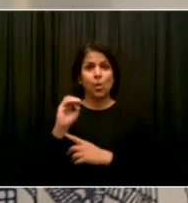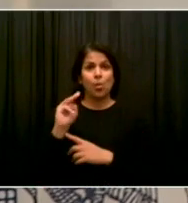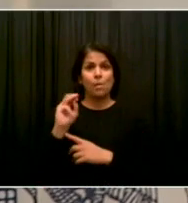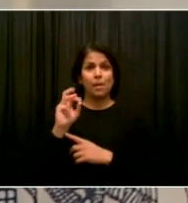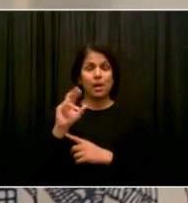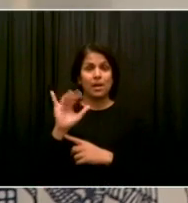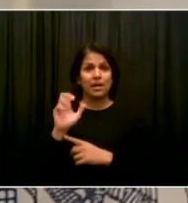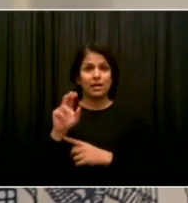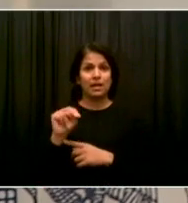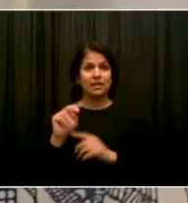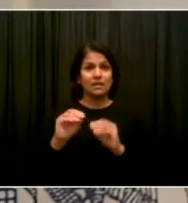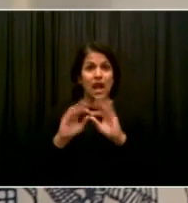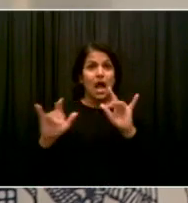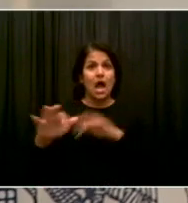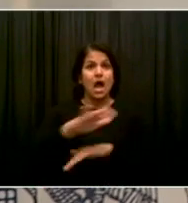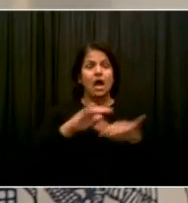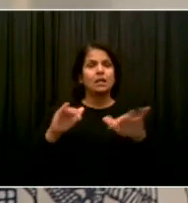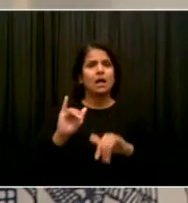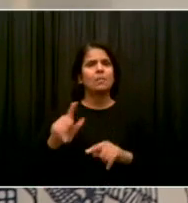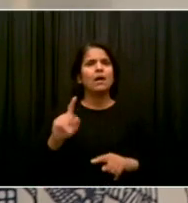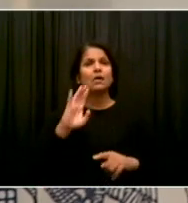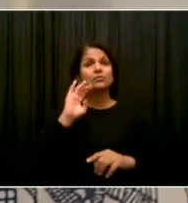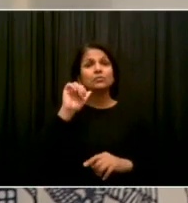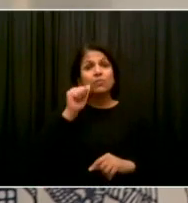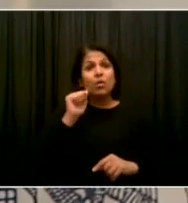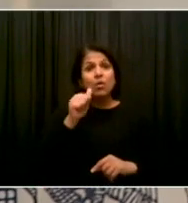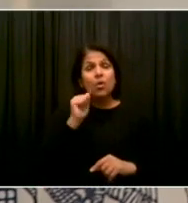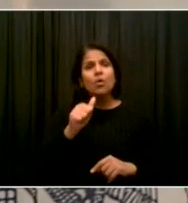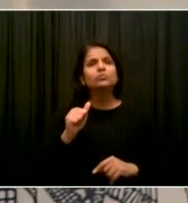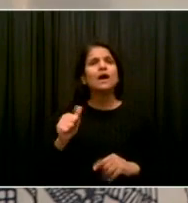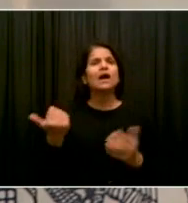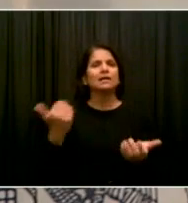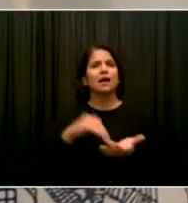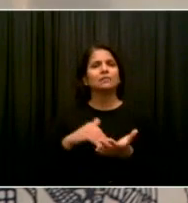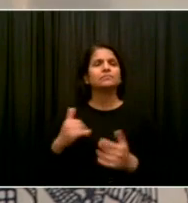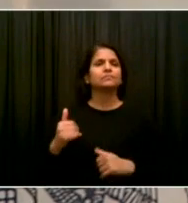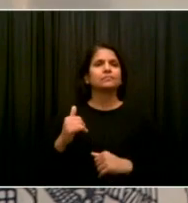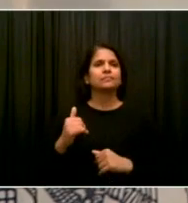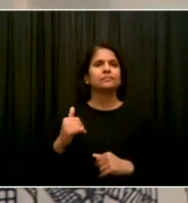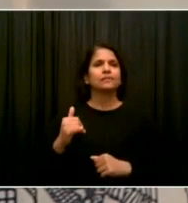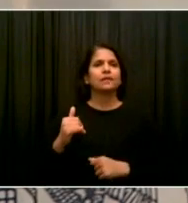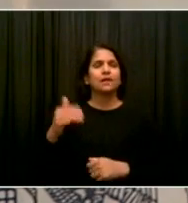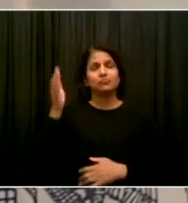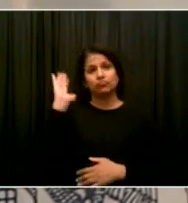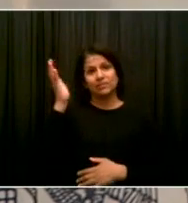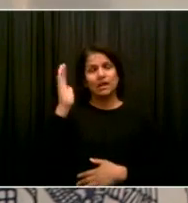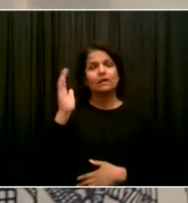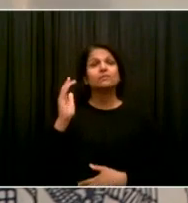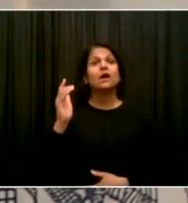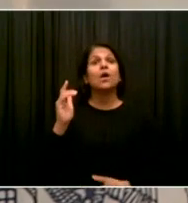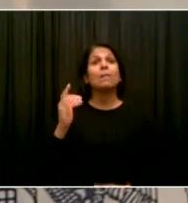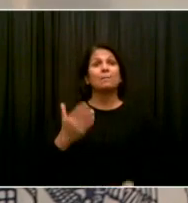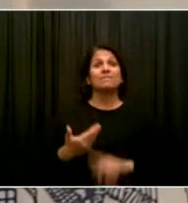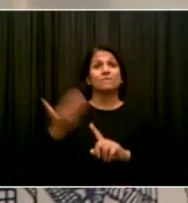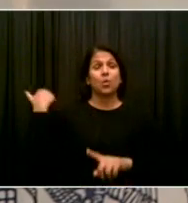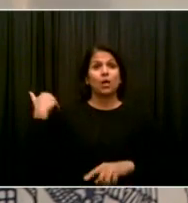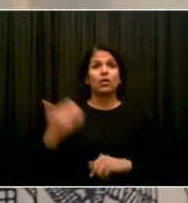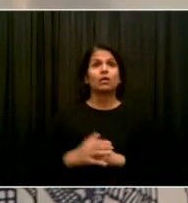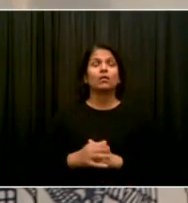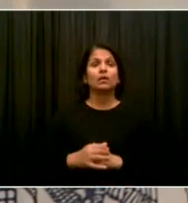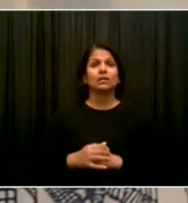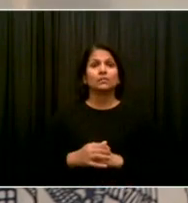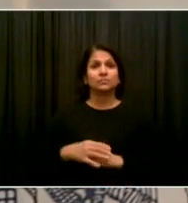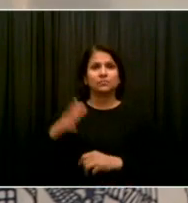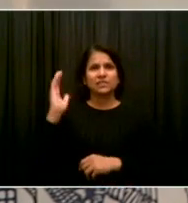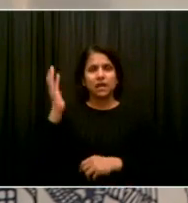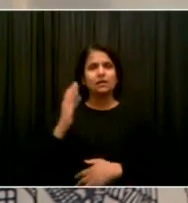uh, tomorrow. We had a reduced number of press conferences as we were closing out our administration, but given this immediate challenge, we'll, we're going to have another one tomorrow